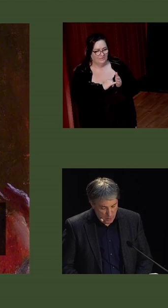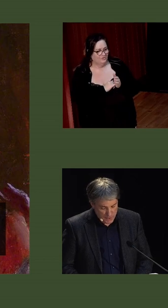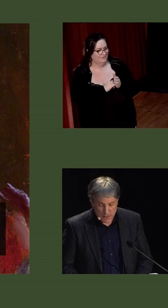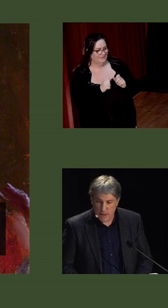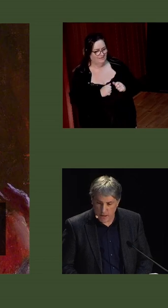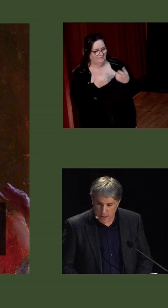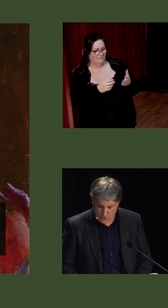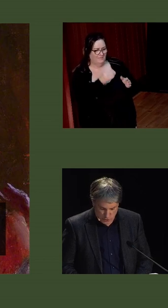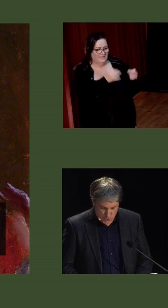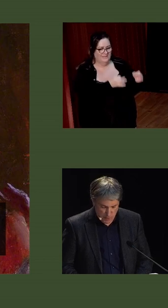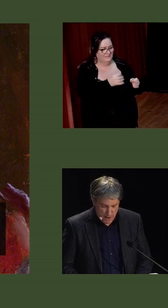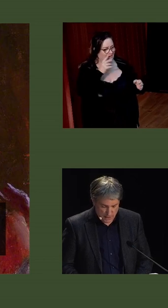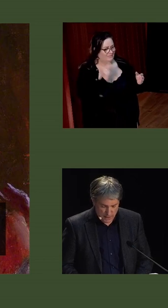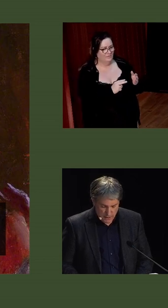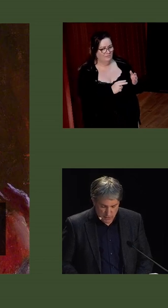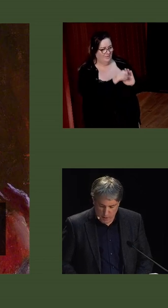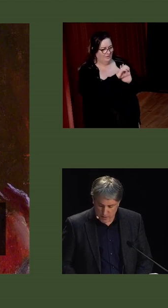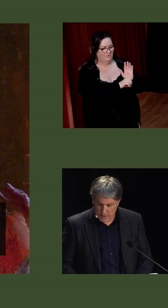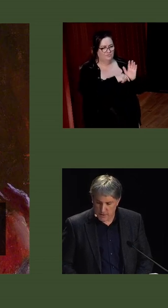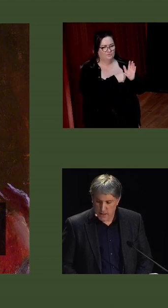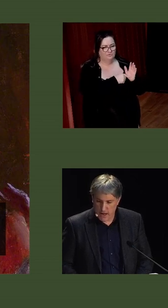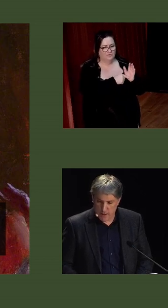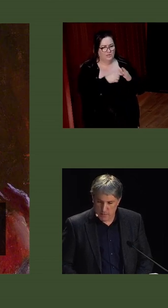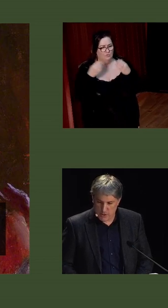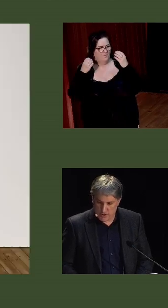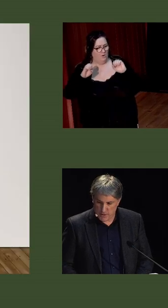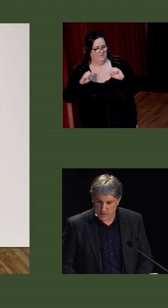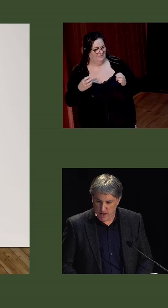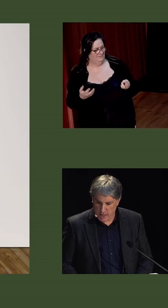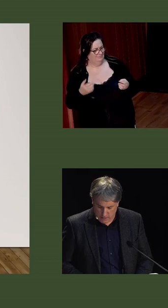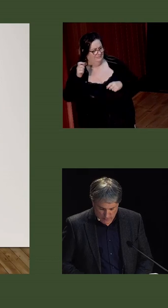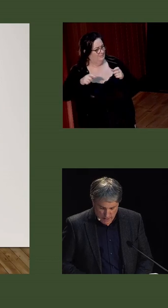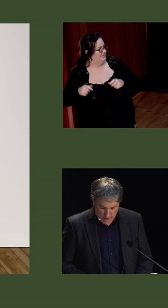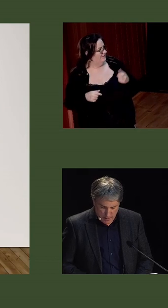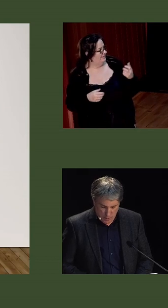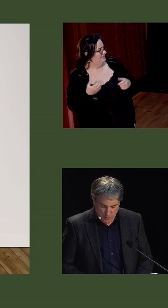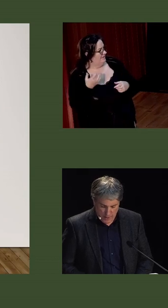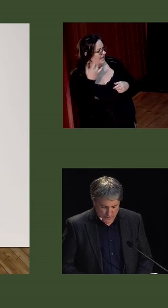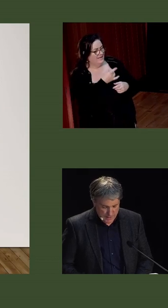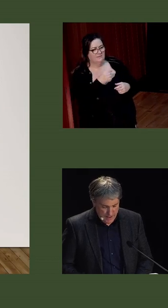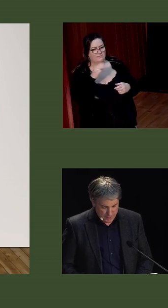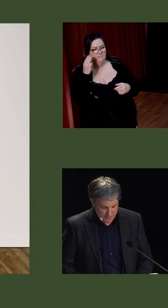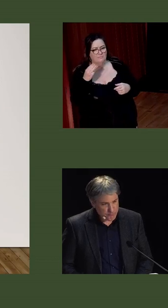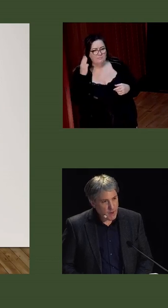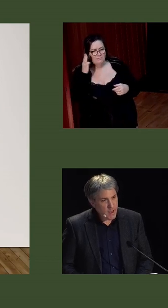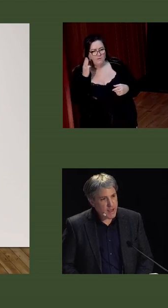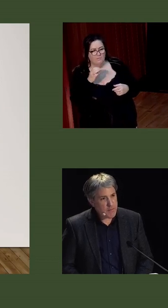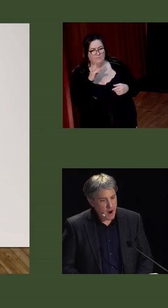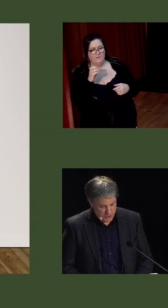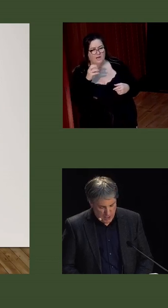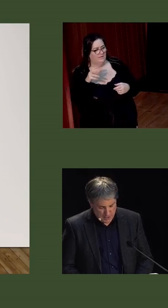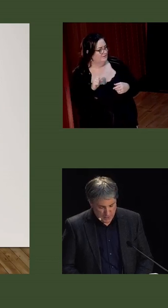political standpoint on a constitutional matter, Republicans petitioned this man here, Pope Pius XI.